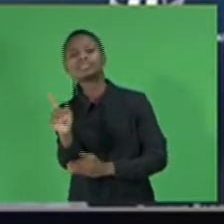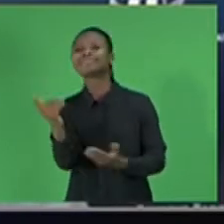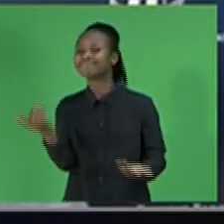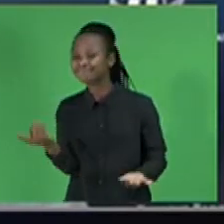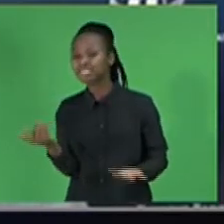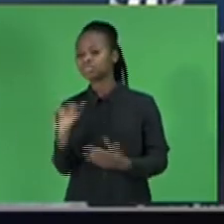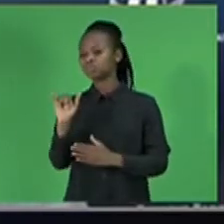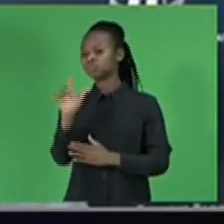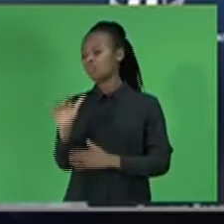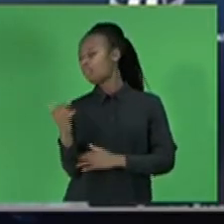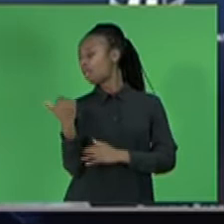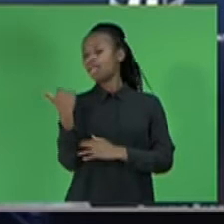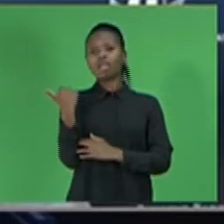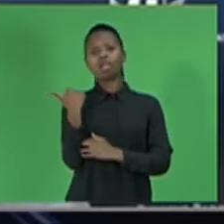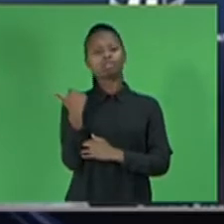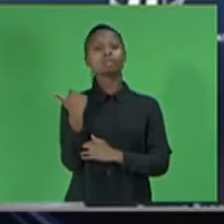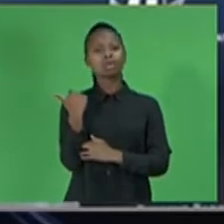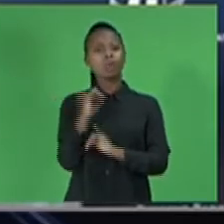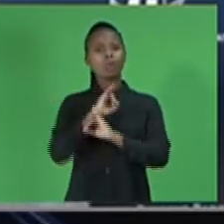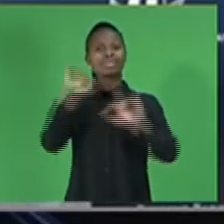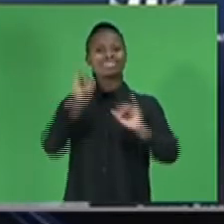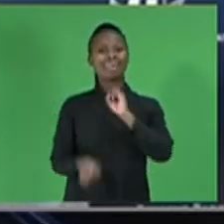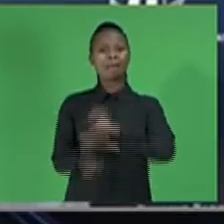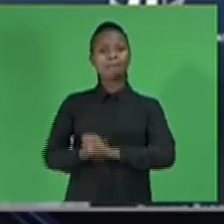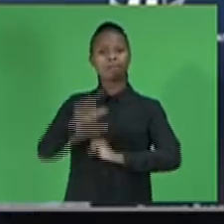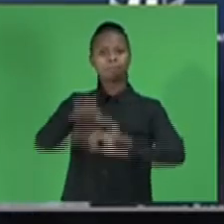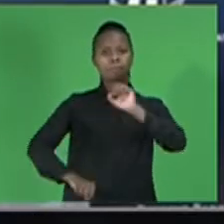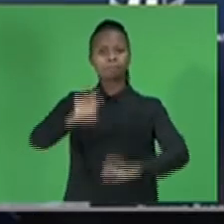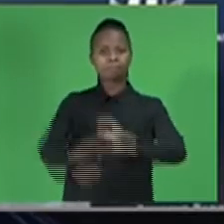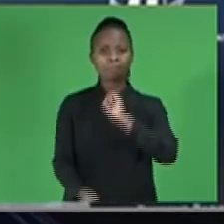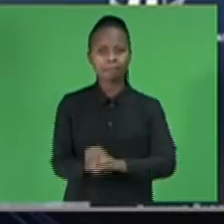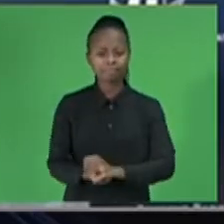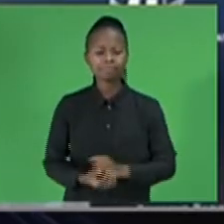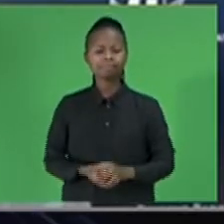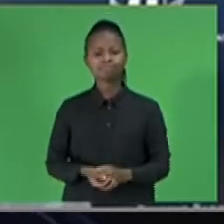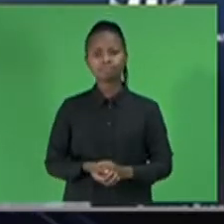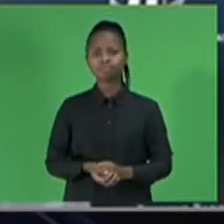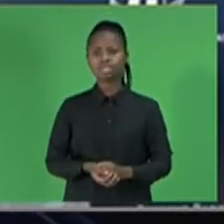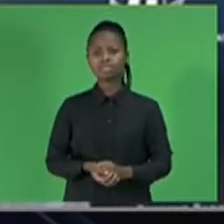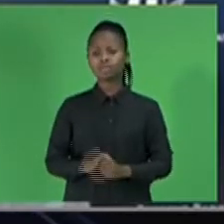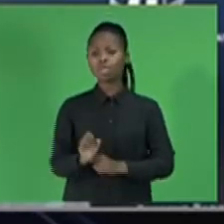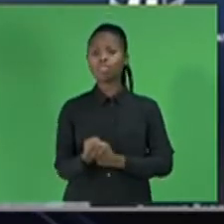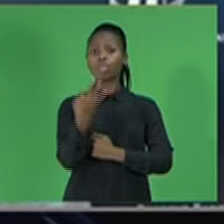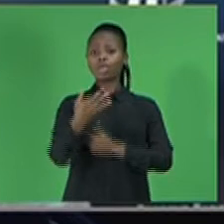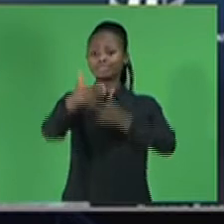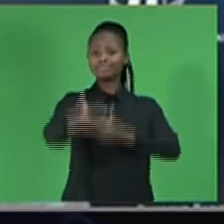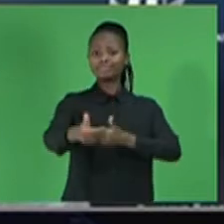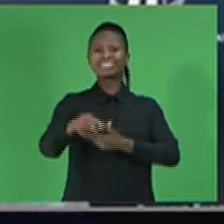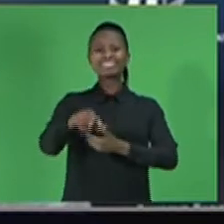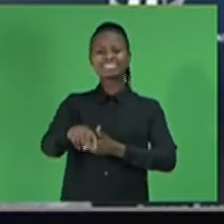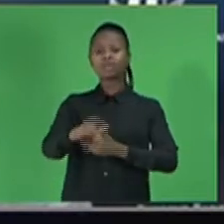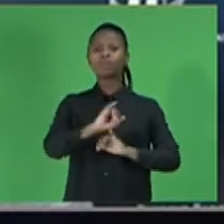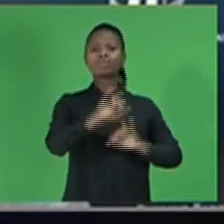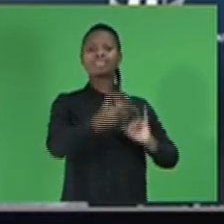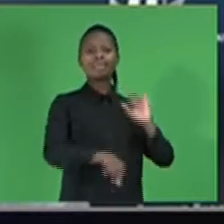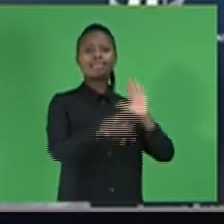July unrest. Our revised estimate for third quarter economic growth is negative 1.2%